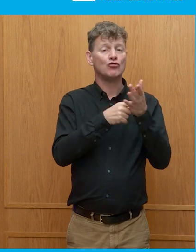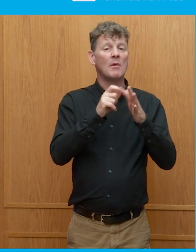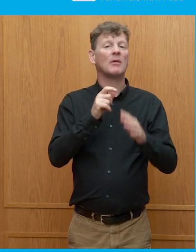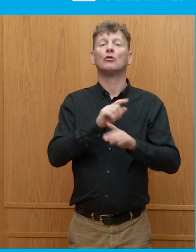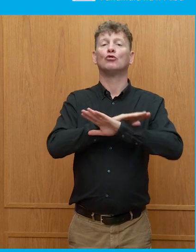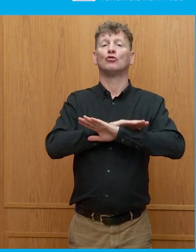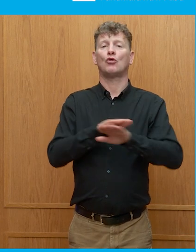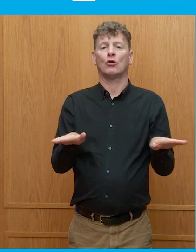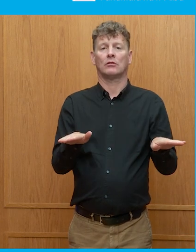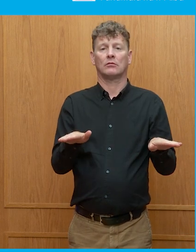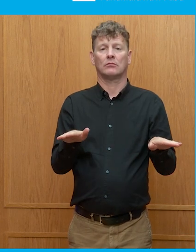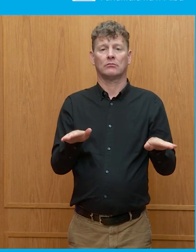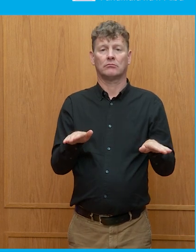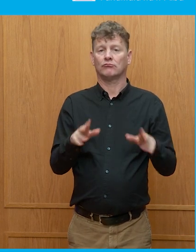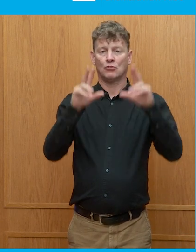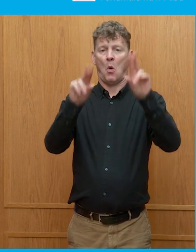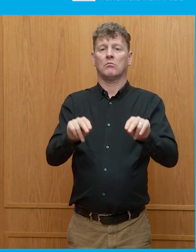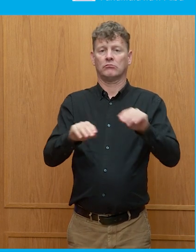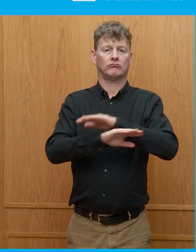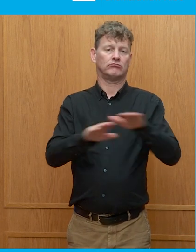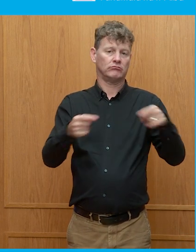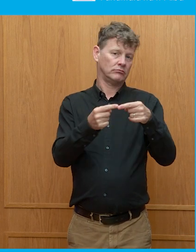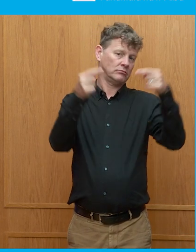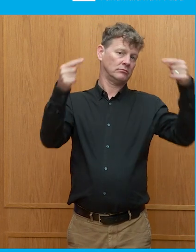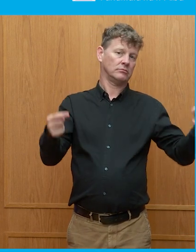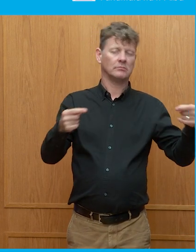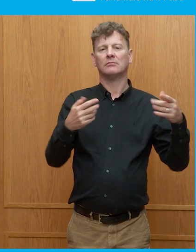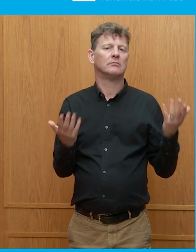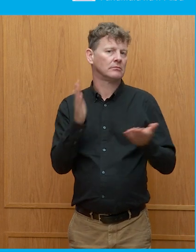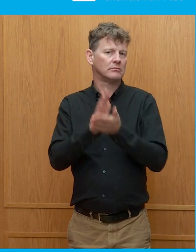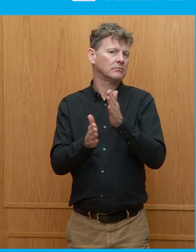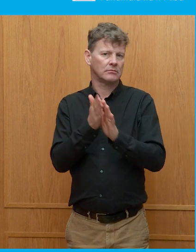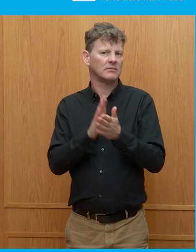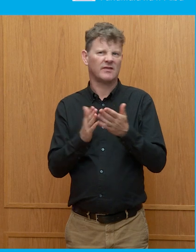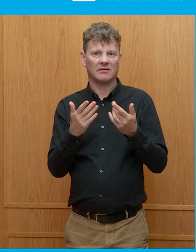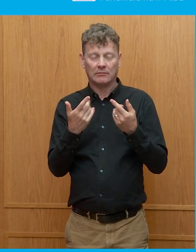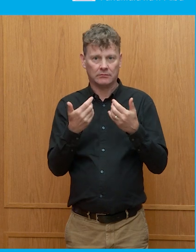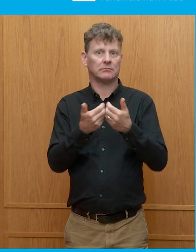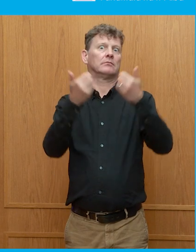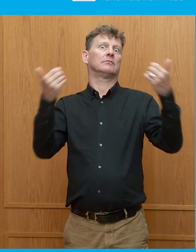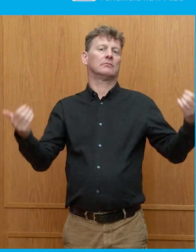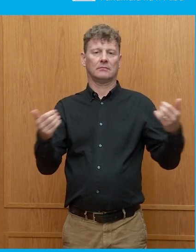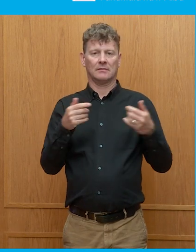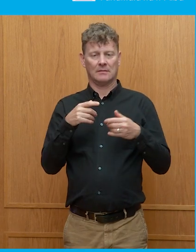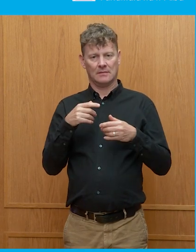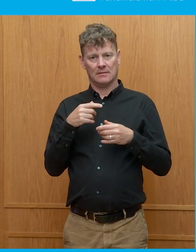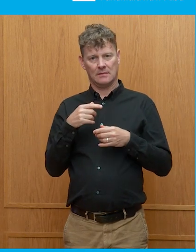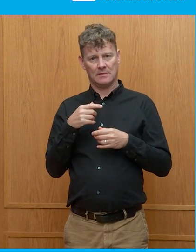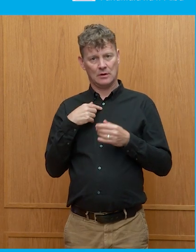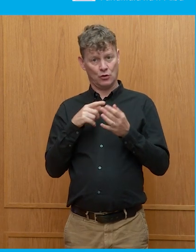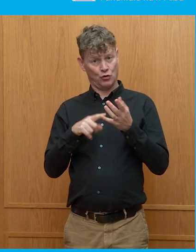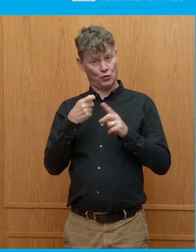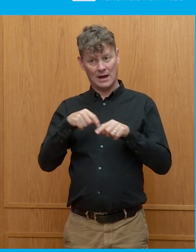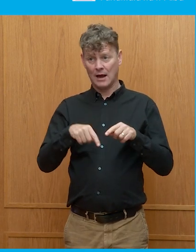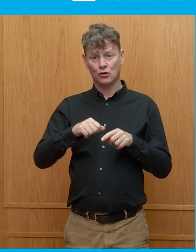literally the other side of the list. So it's dramatic. And if I were a leader in the U.K. or Scotland,